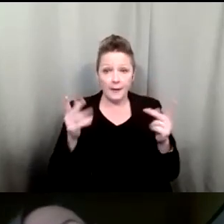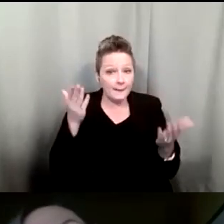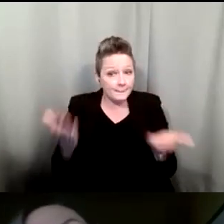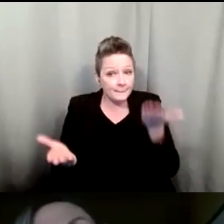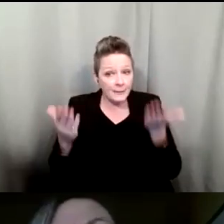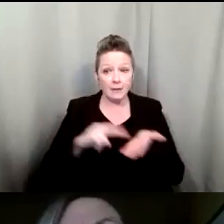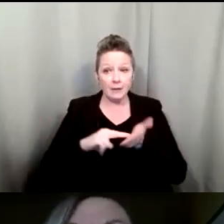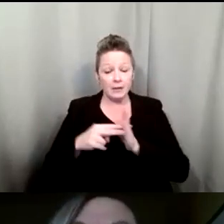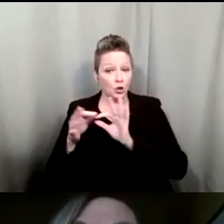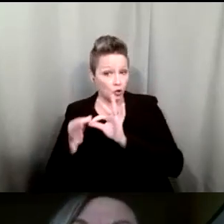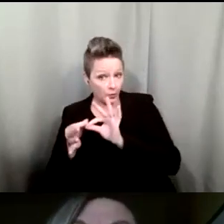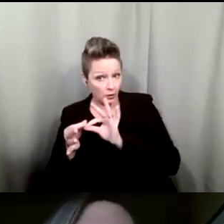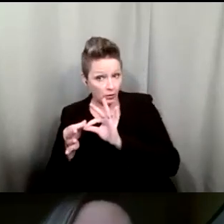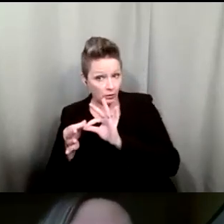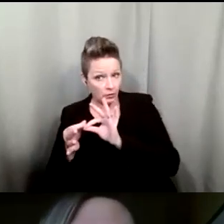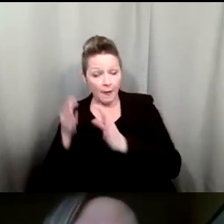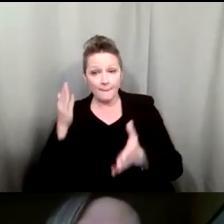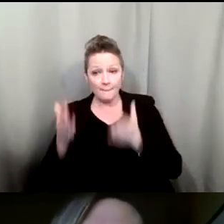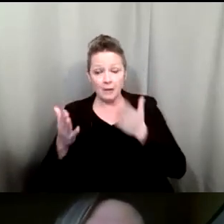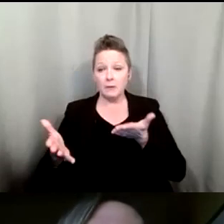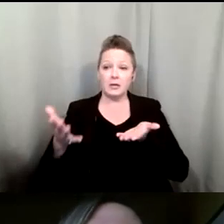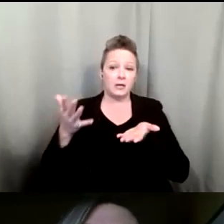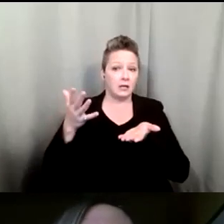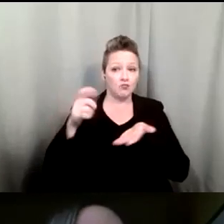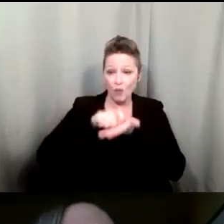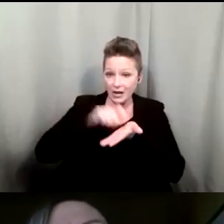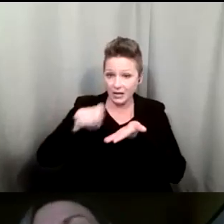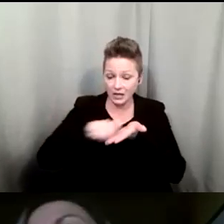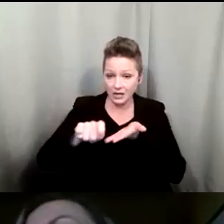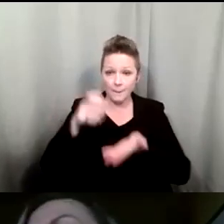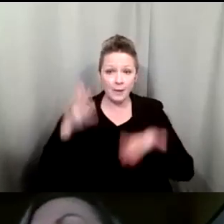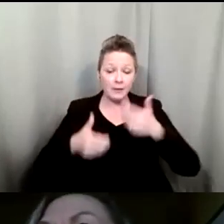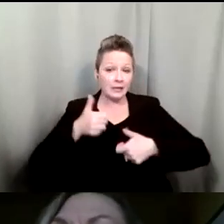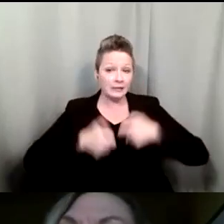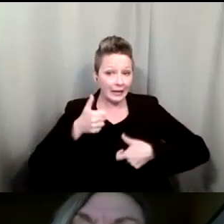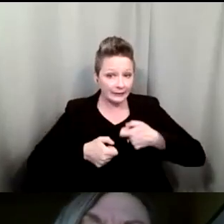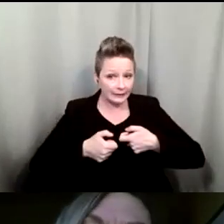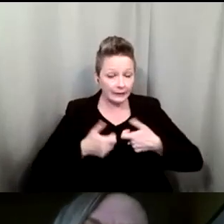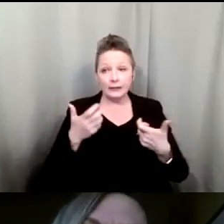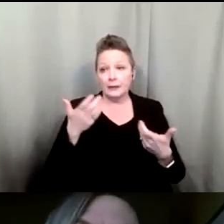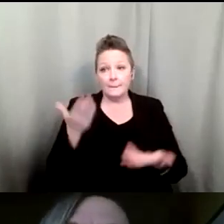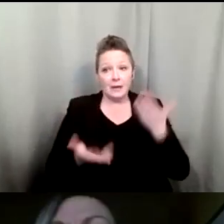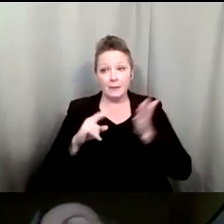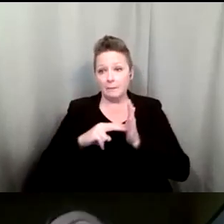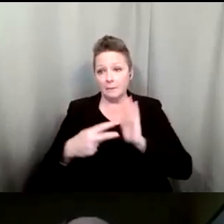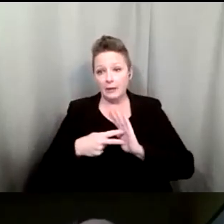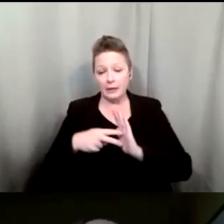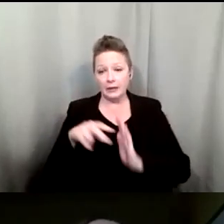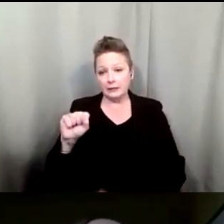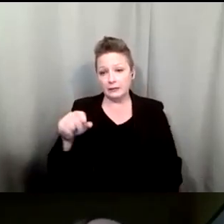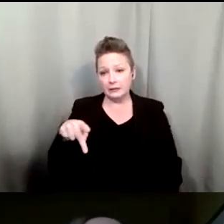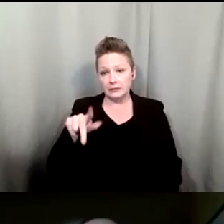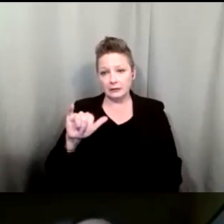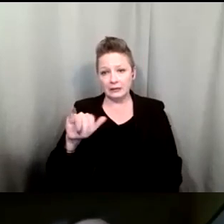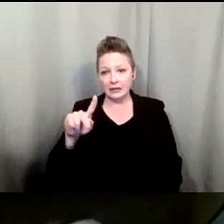an interpreter it may mean writing it may mean text it could mean typing could mean